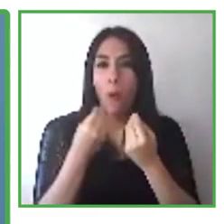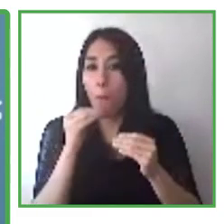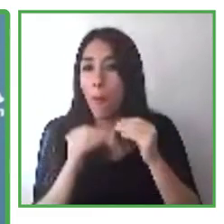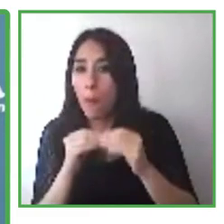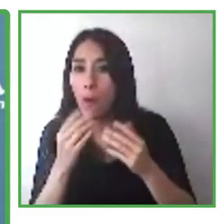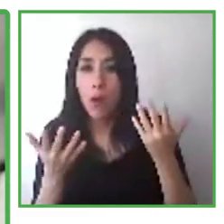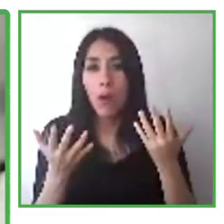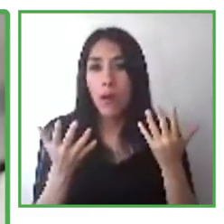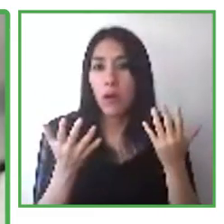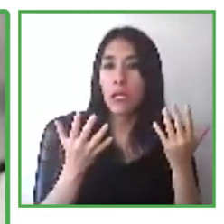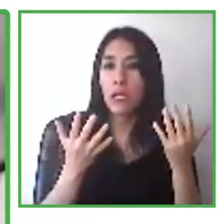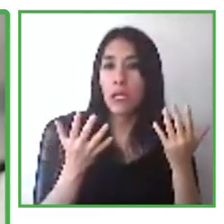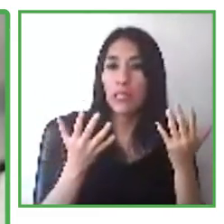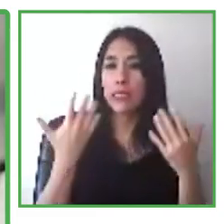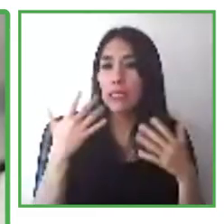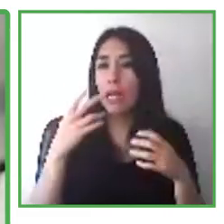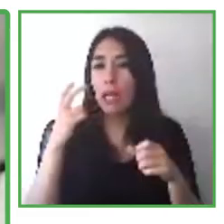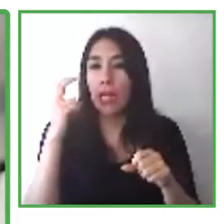courses.